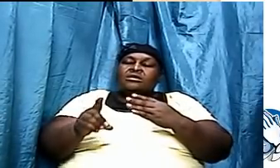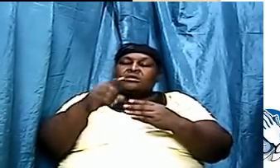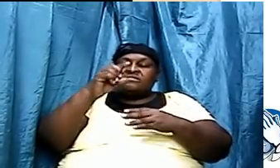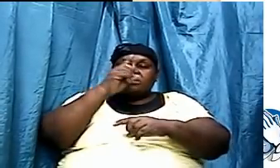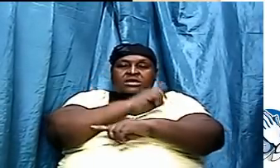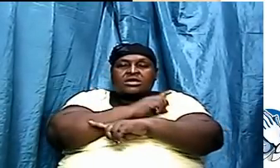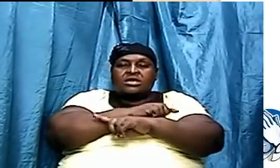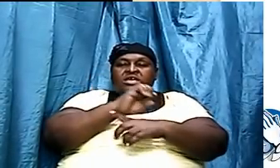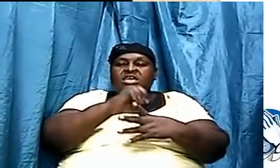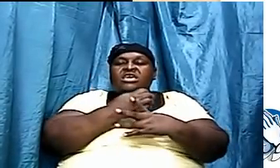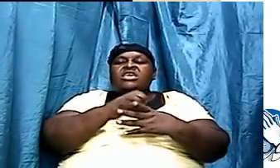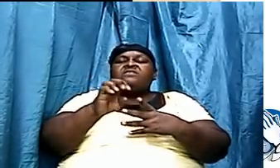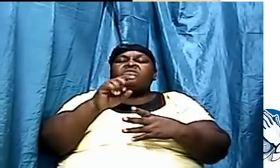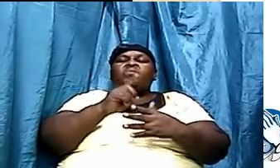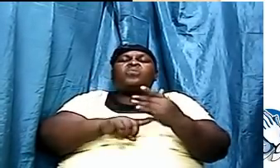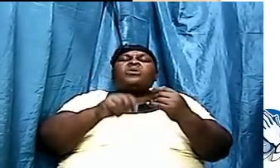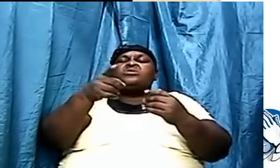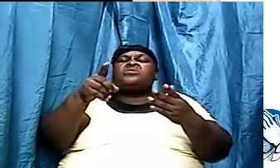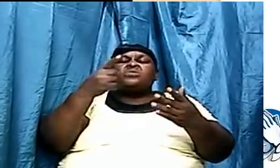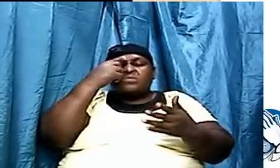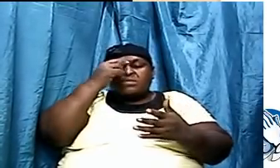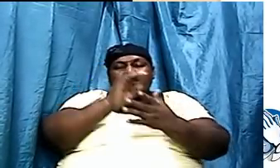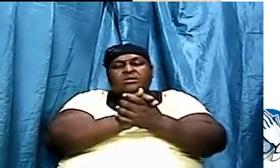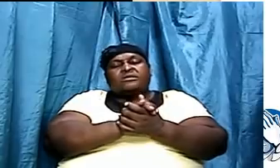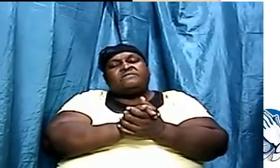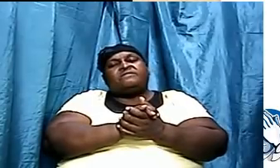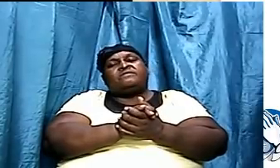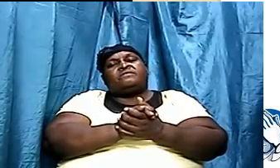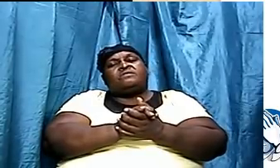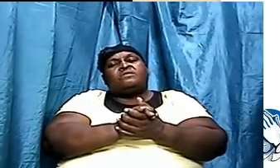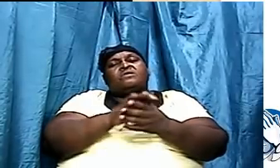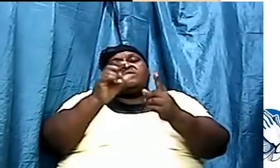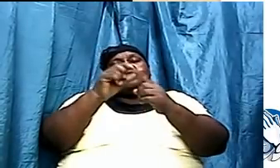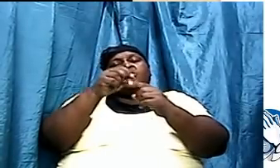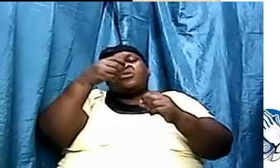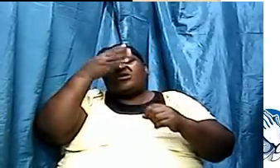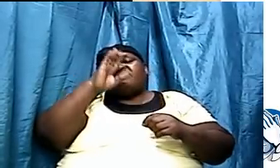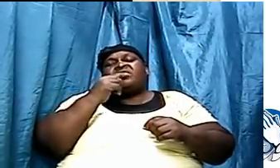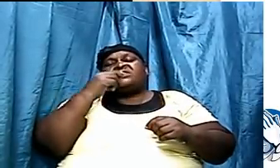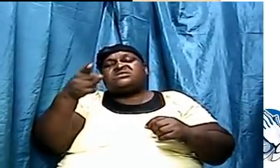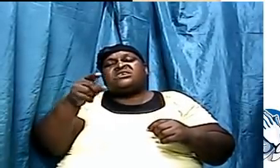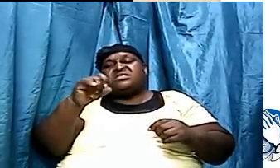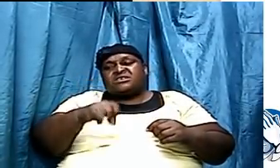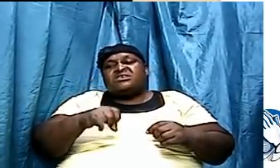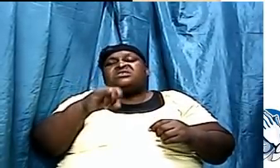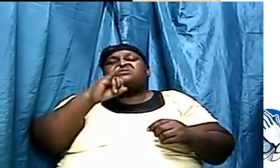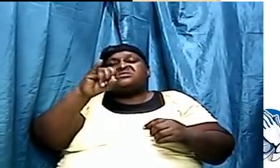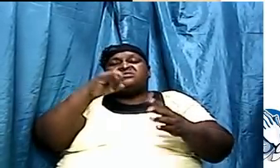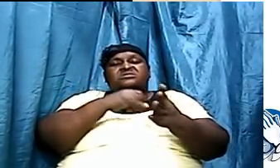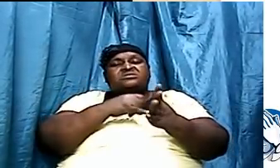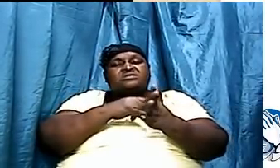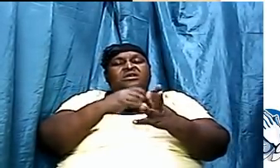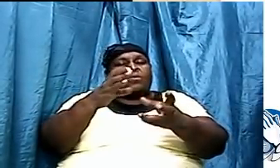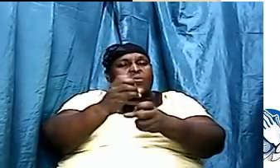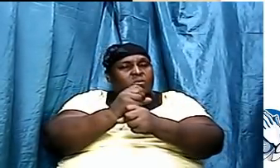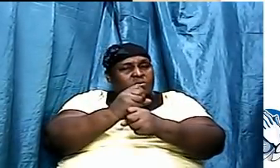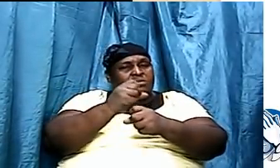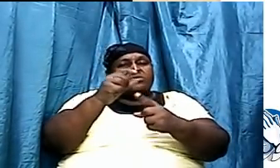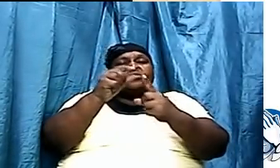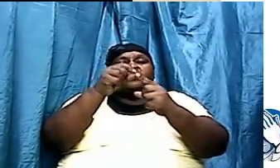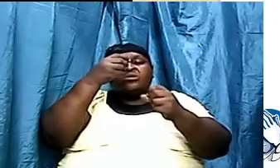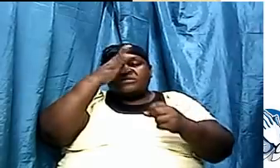and we come to that later on, even what you believe, if the word of God says this is it, you can hold on to the word of God.